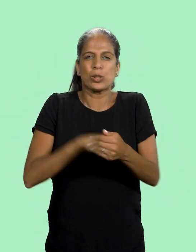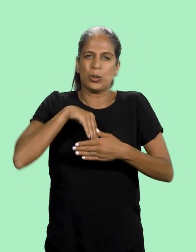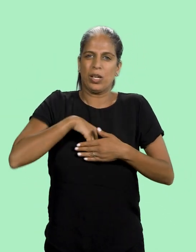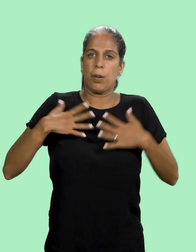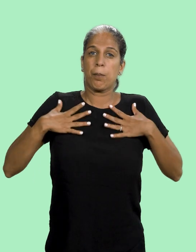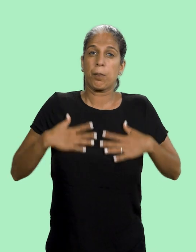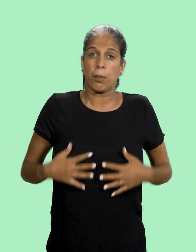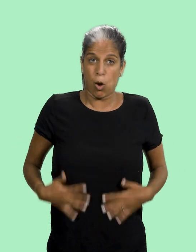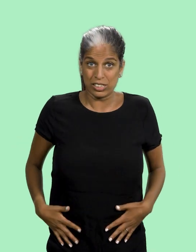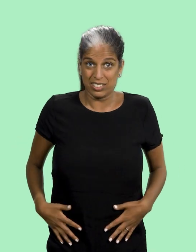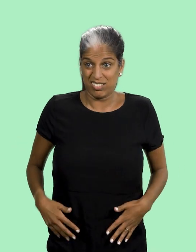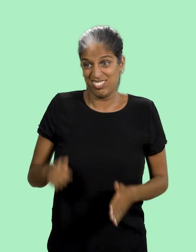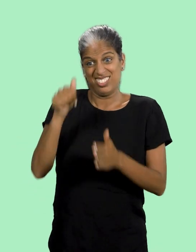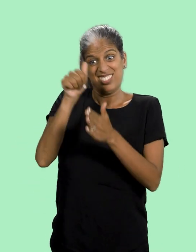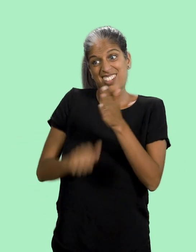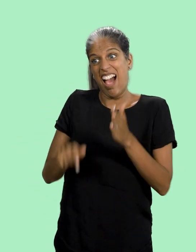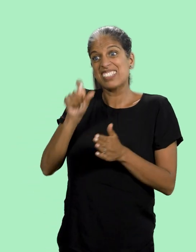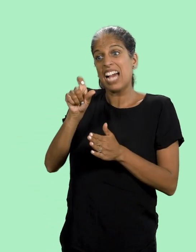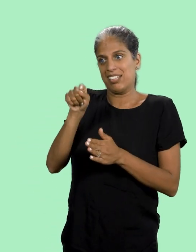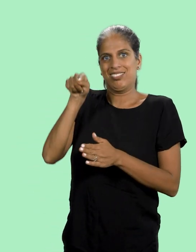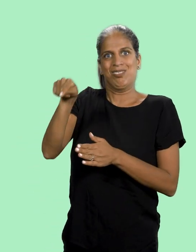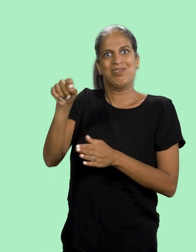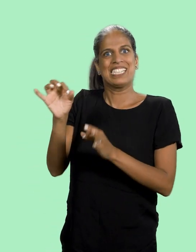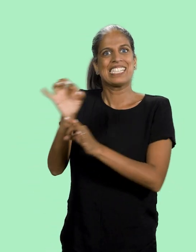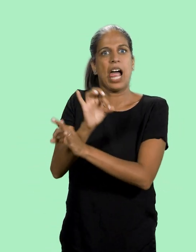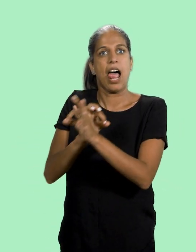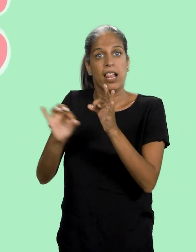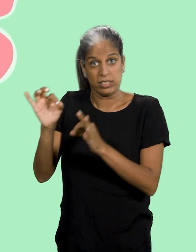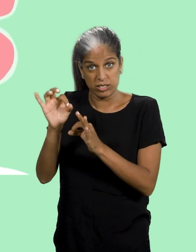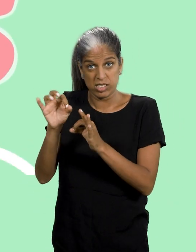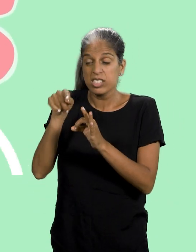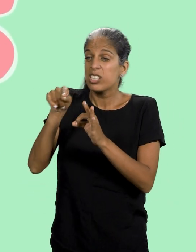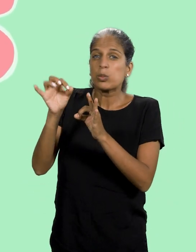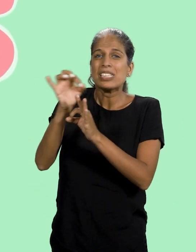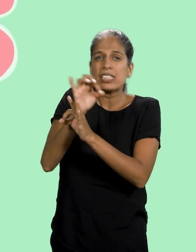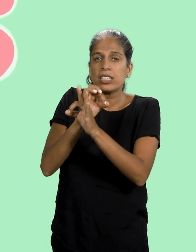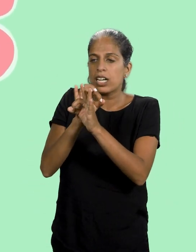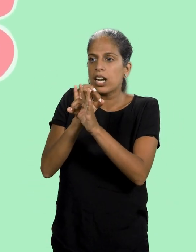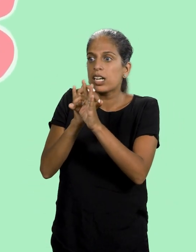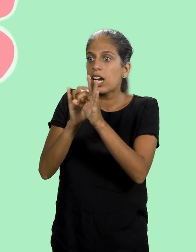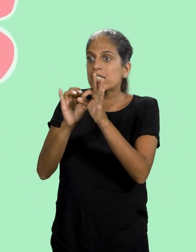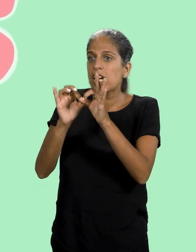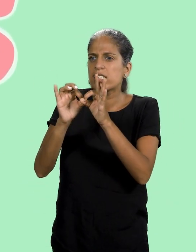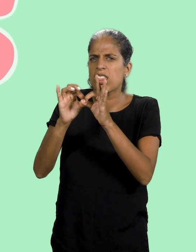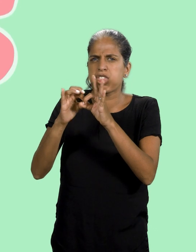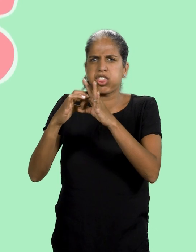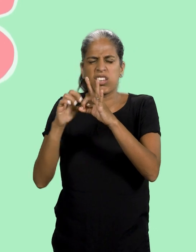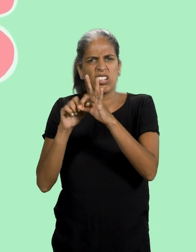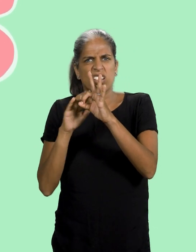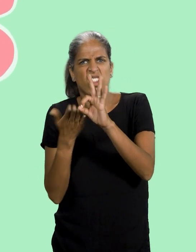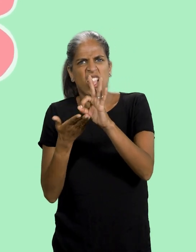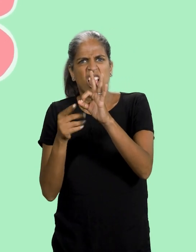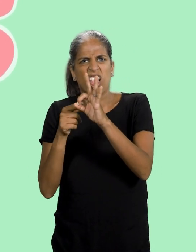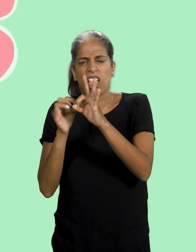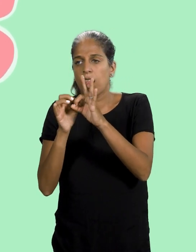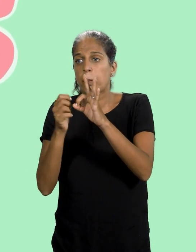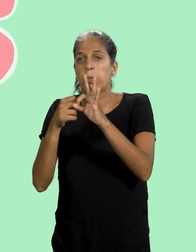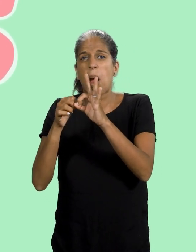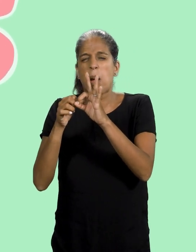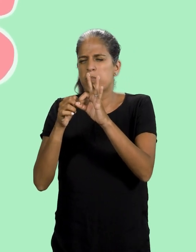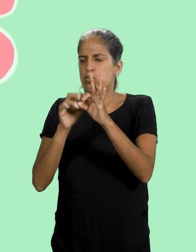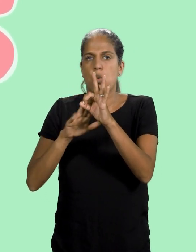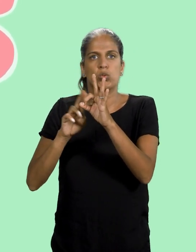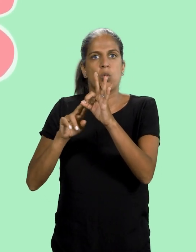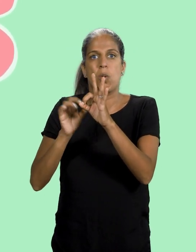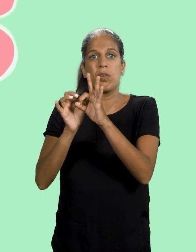Cells make up the organs and tissues of our body. Within cancer cells, the signals that control the cell have